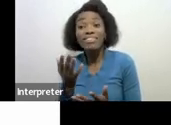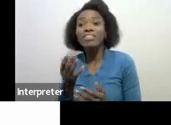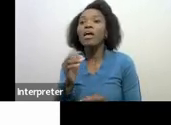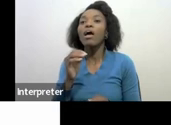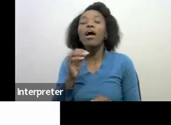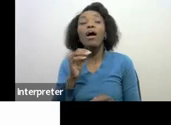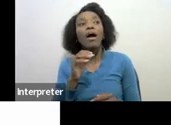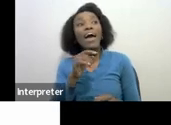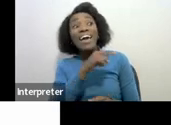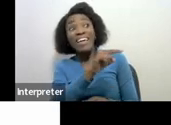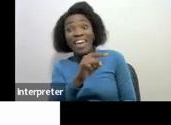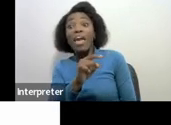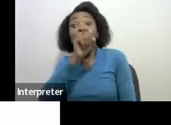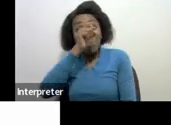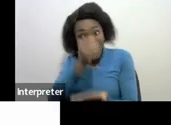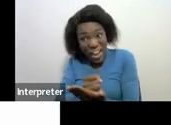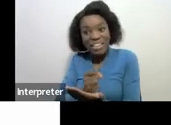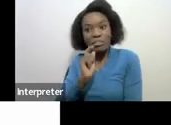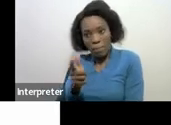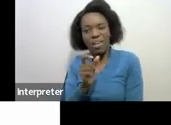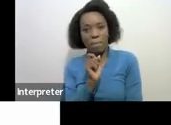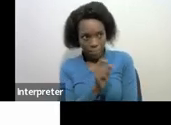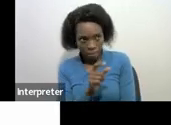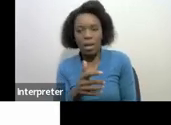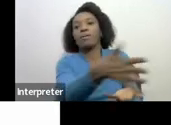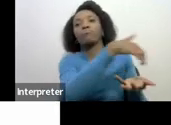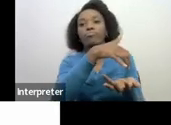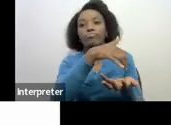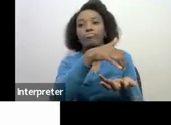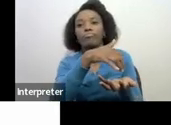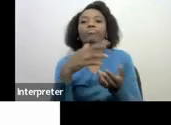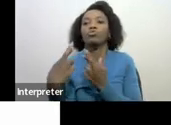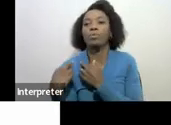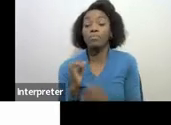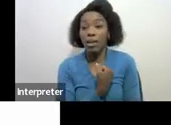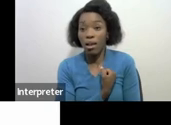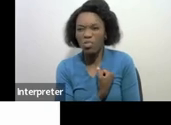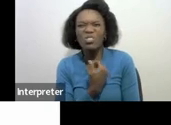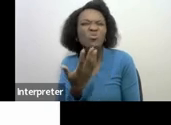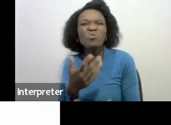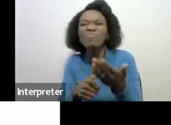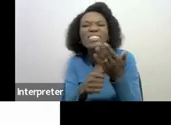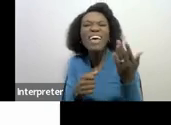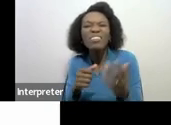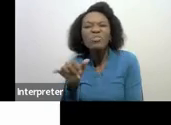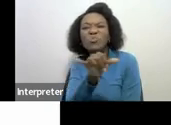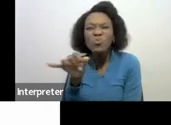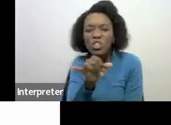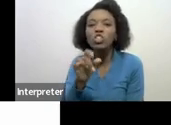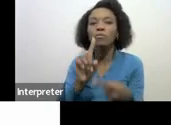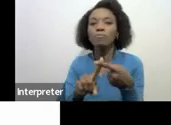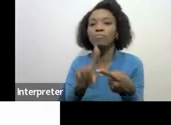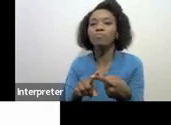nothing more now these are the types of taxes that we collect personal income tax